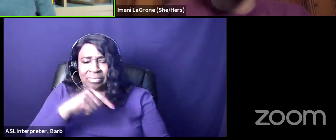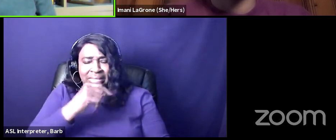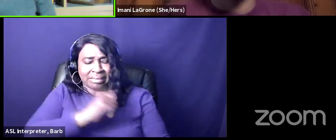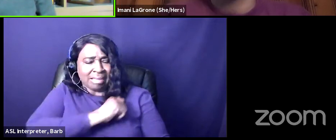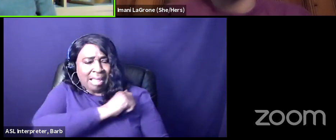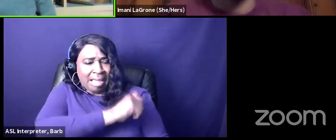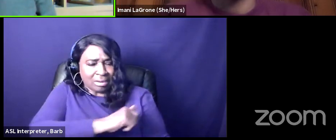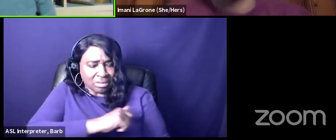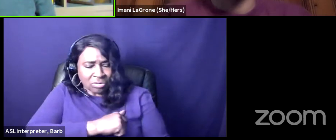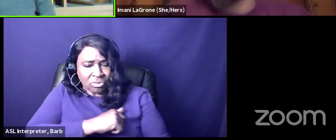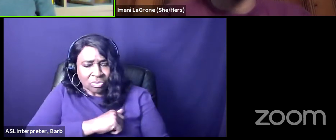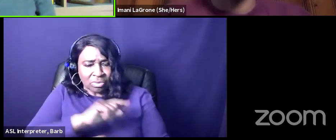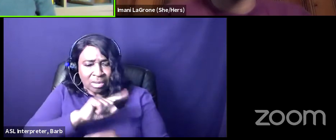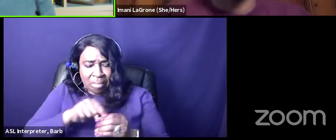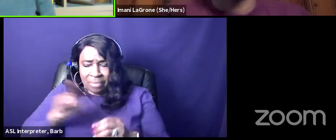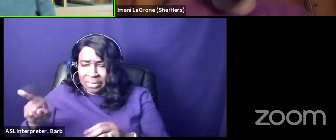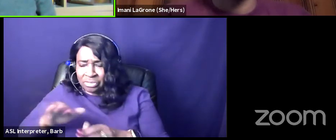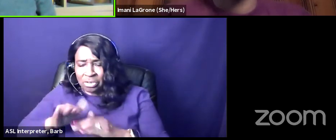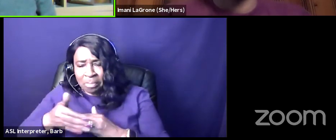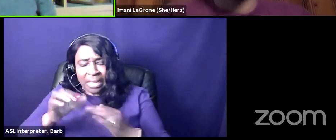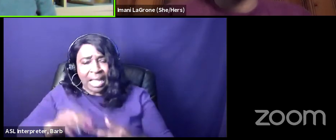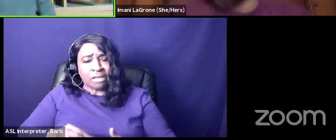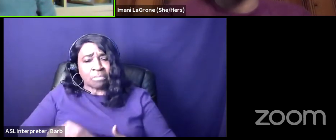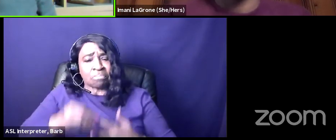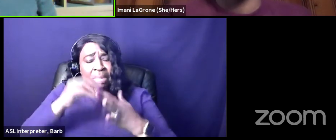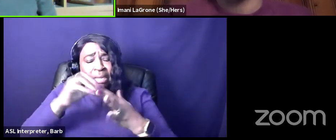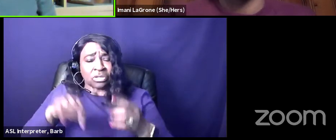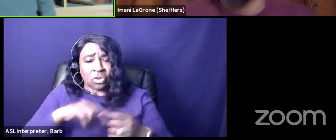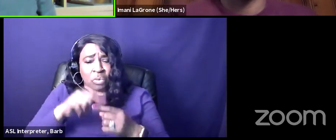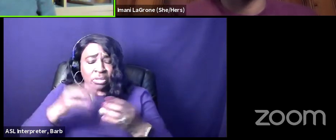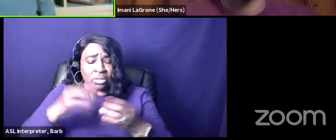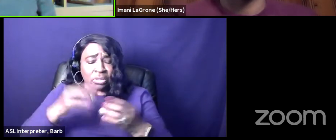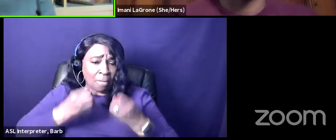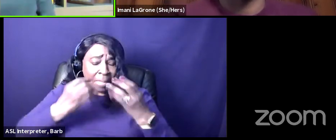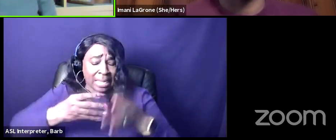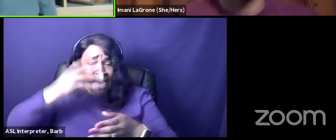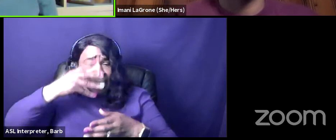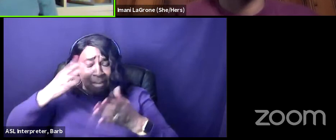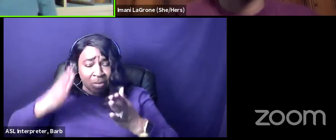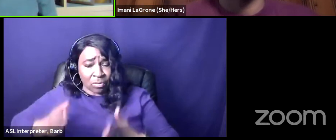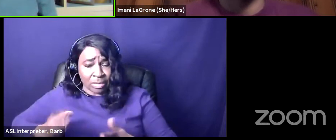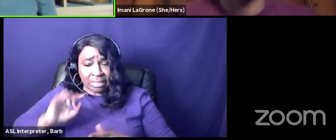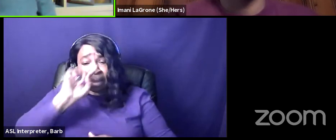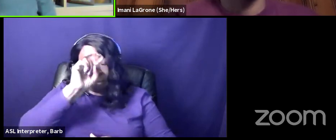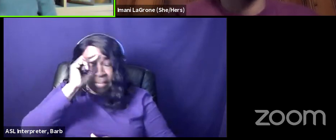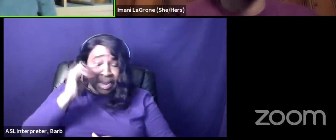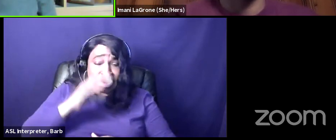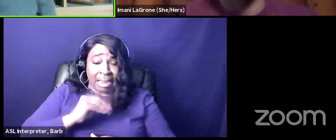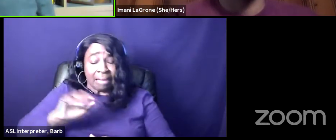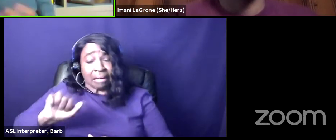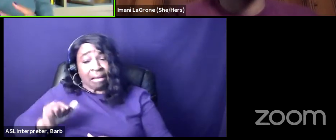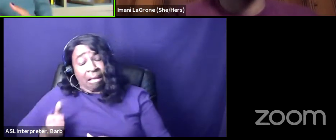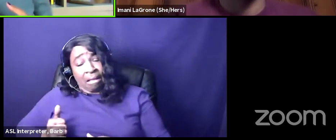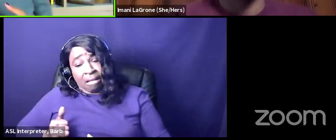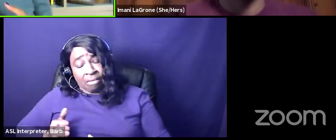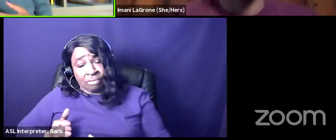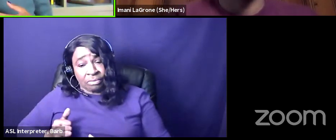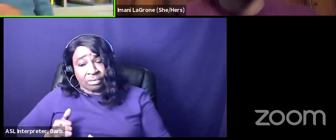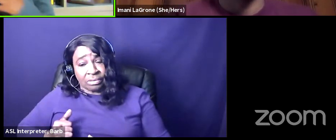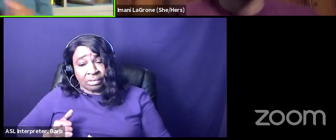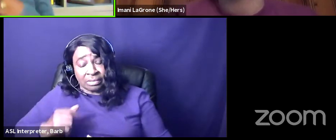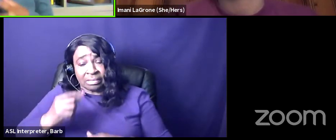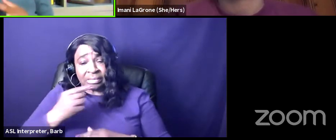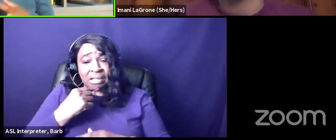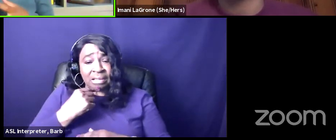caribbean uh especially when so many immigrants black and otherwise are actually like hey can we lock